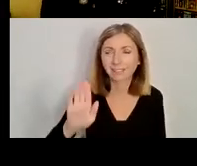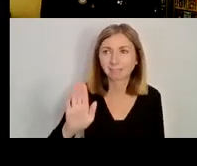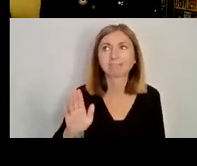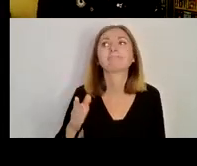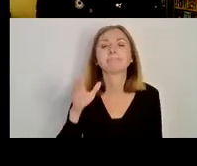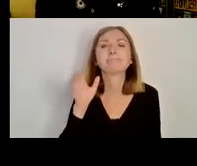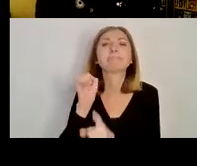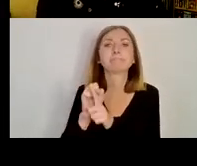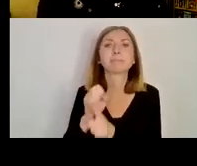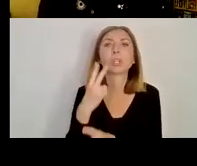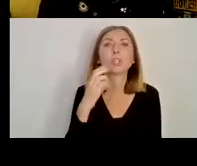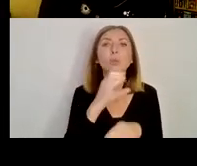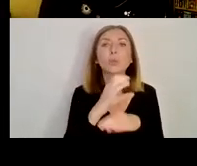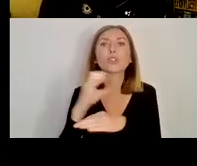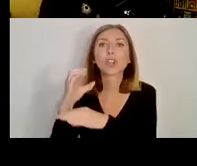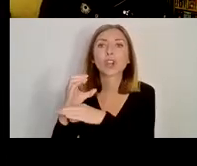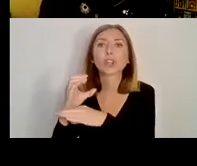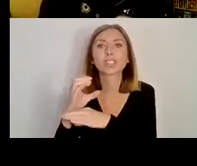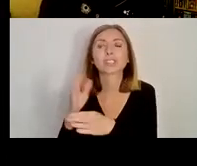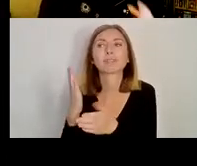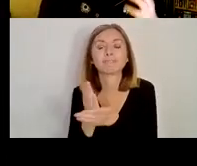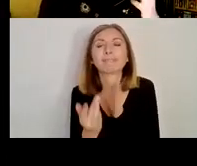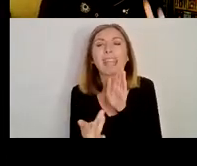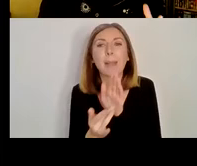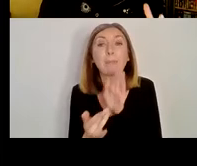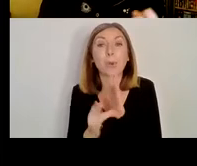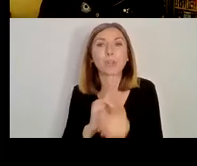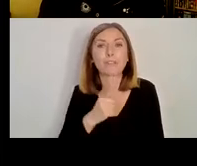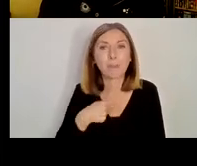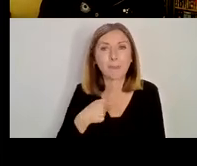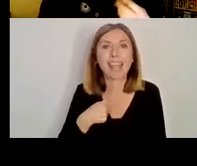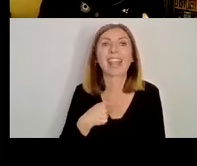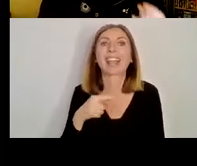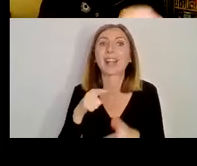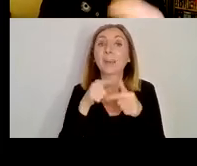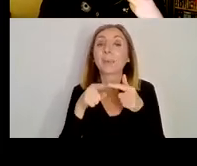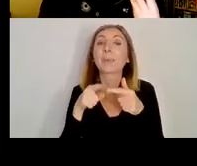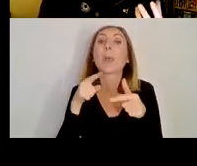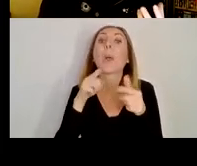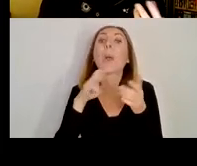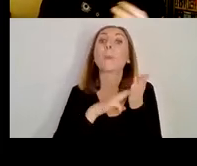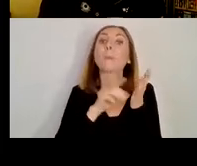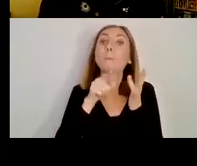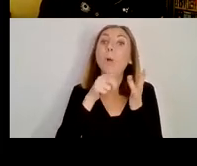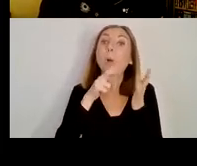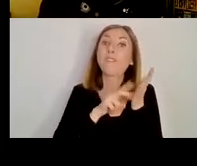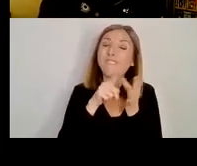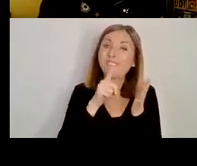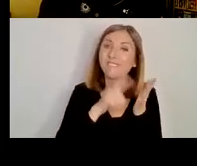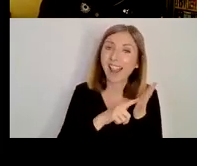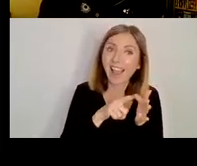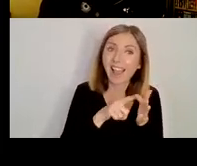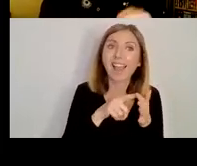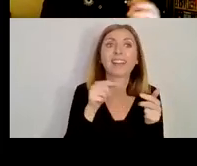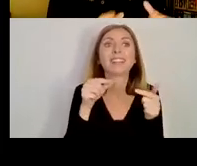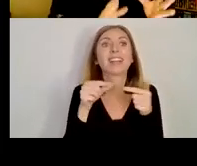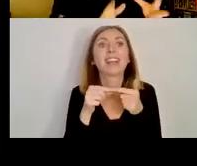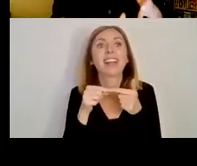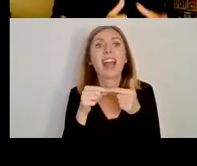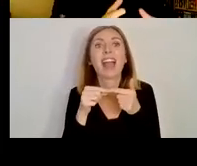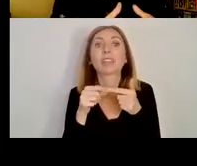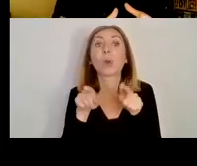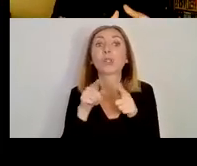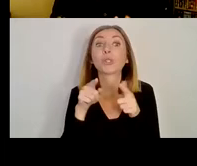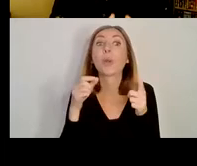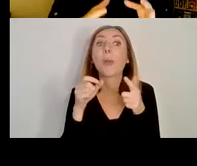out for me. And these are the churches of, of Mogwila, Movil, and Benchur, or Bangor. And, and, and